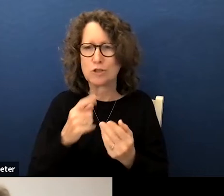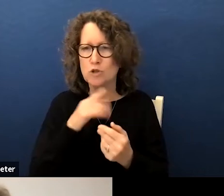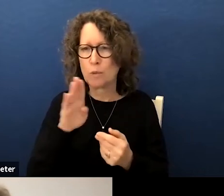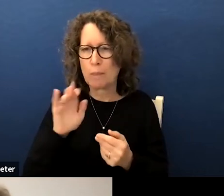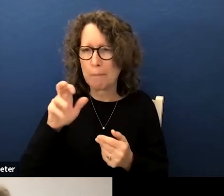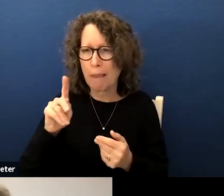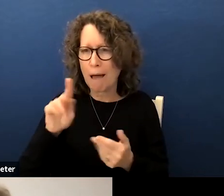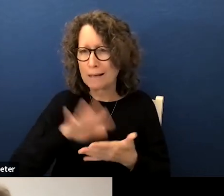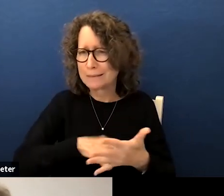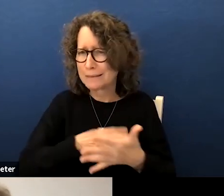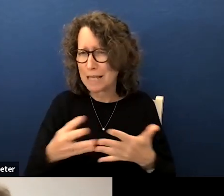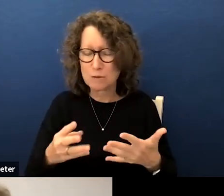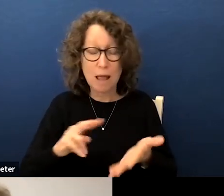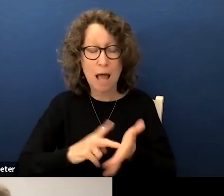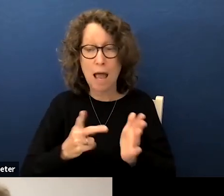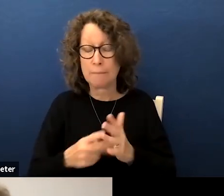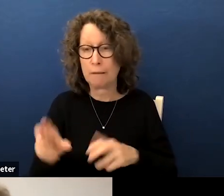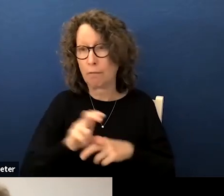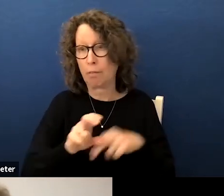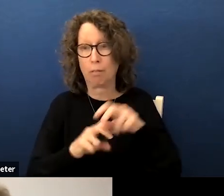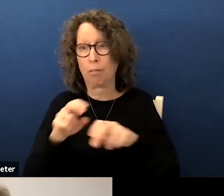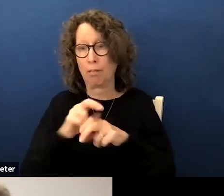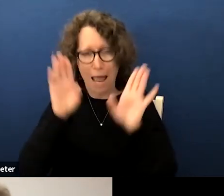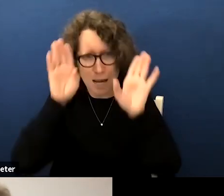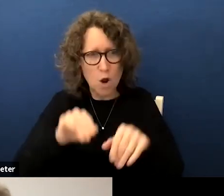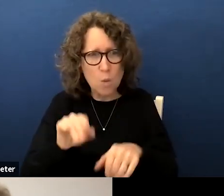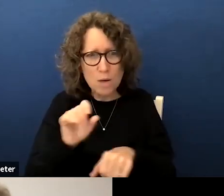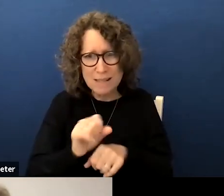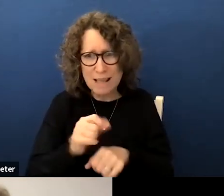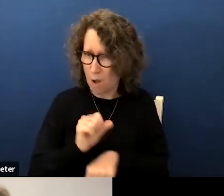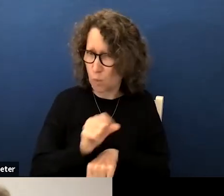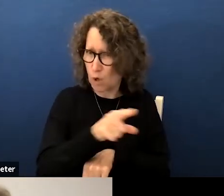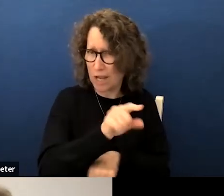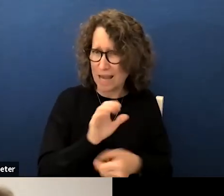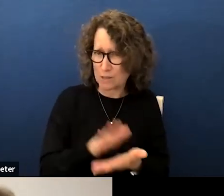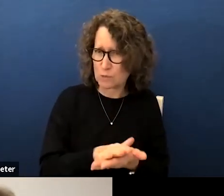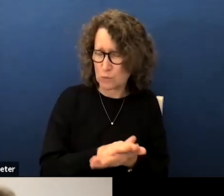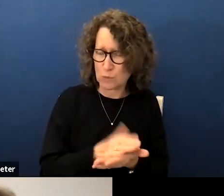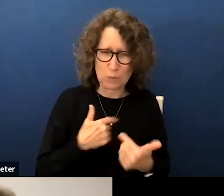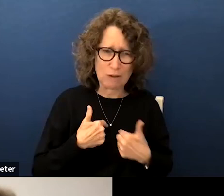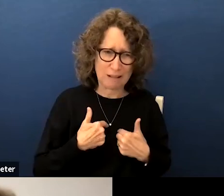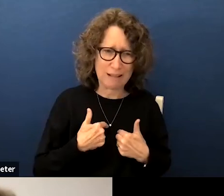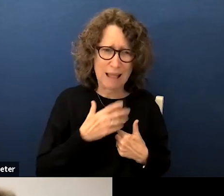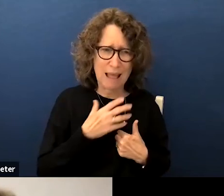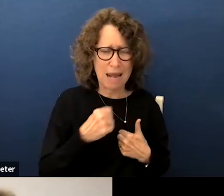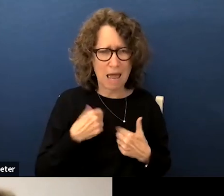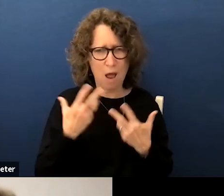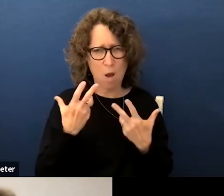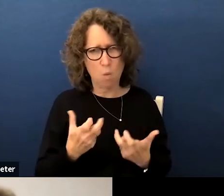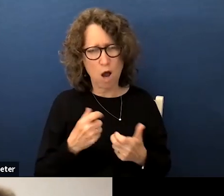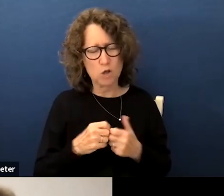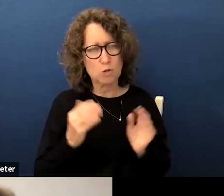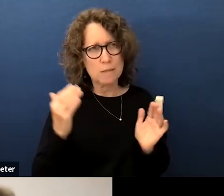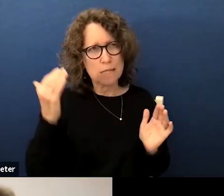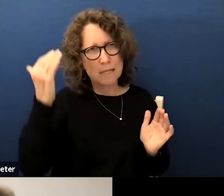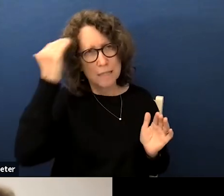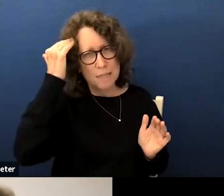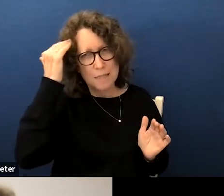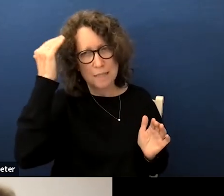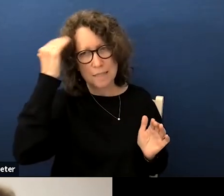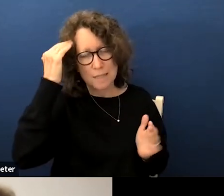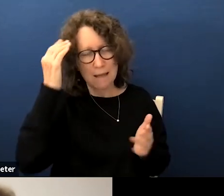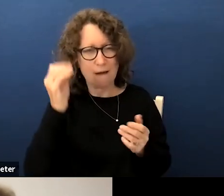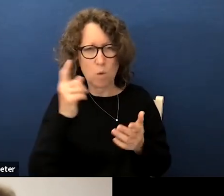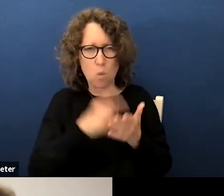schedule I mean I know what it's like I work at a school and I want to be mindful of